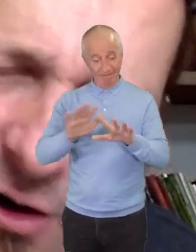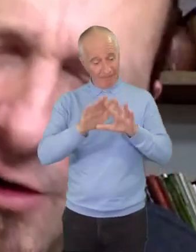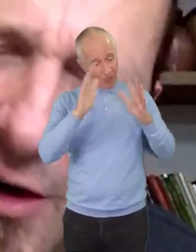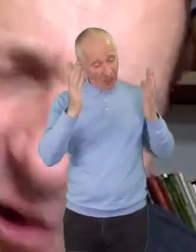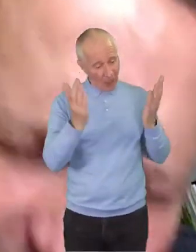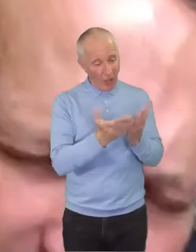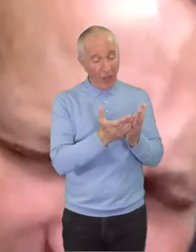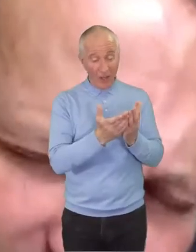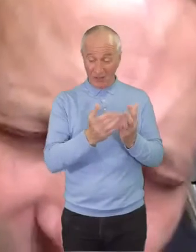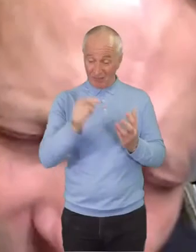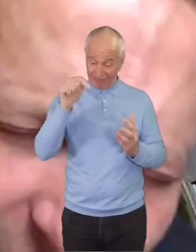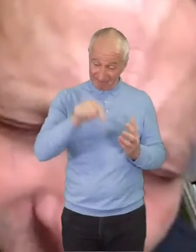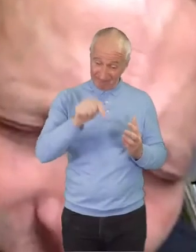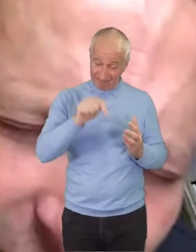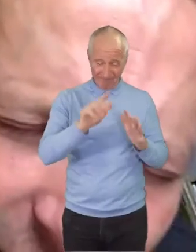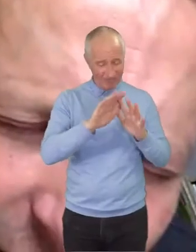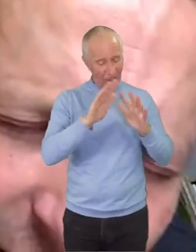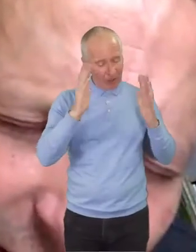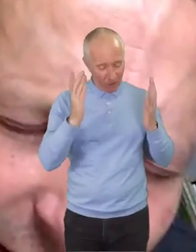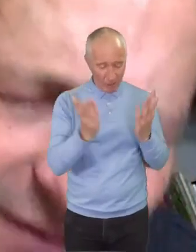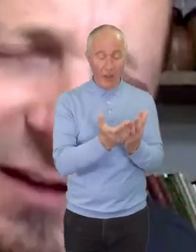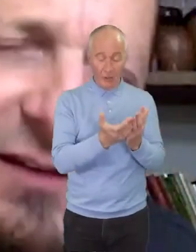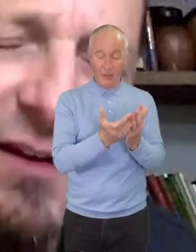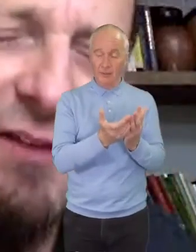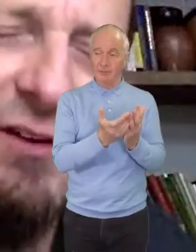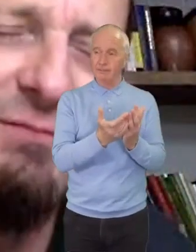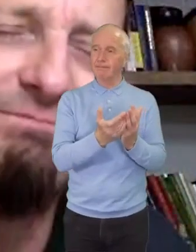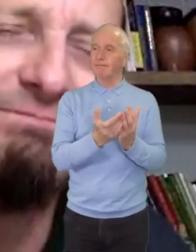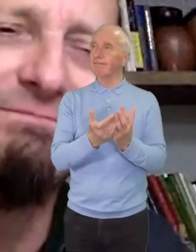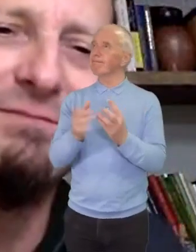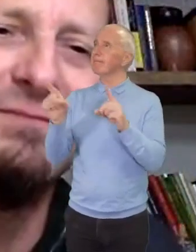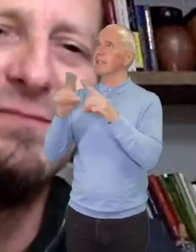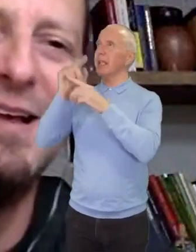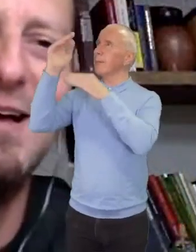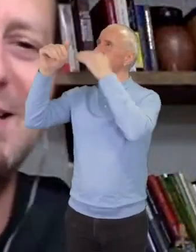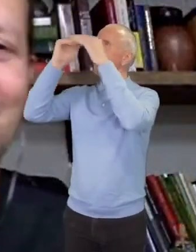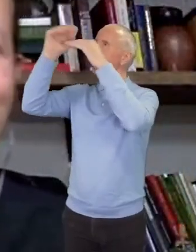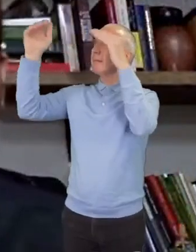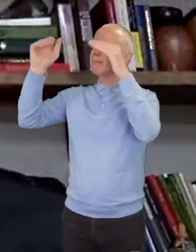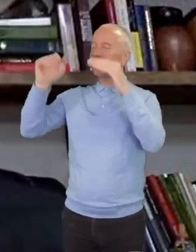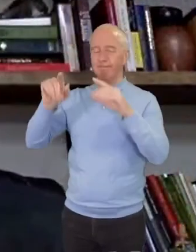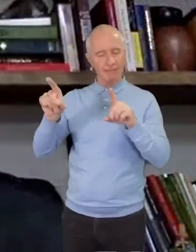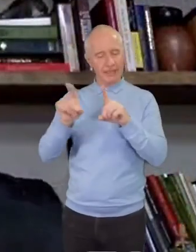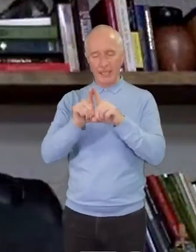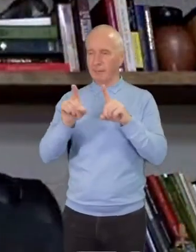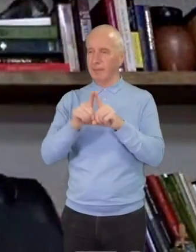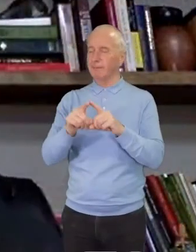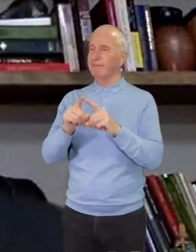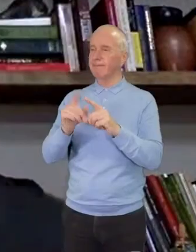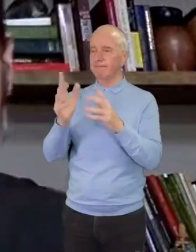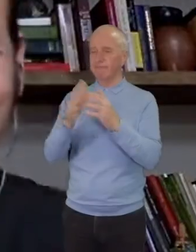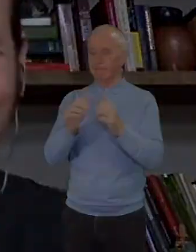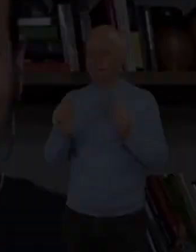on earth as it is in heaven. Amen.